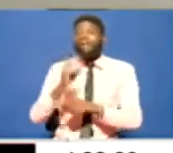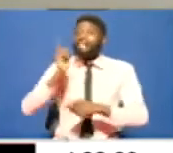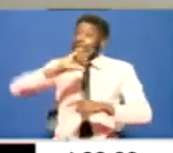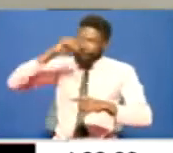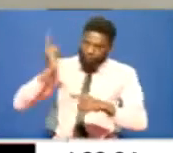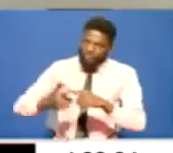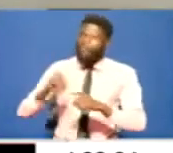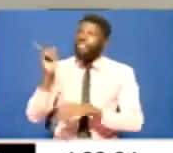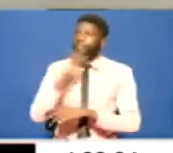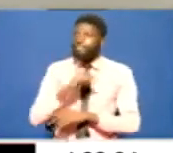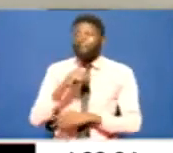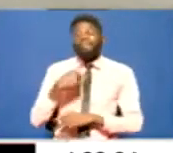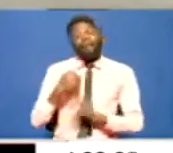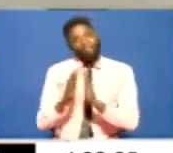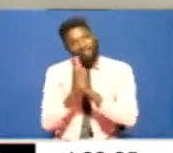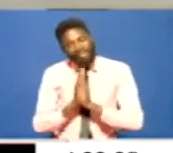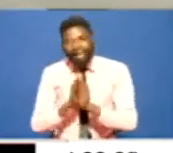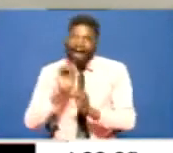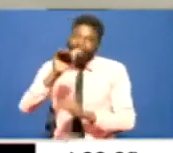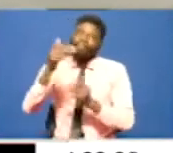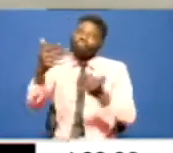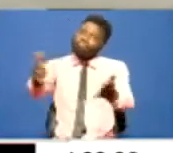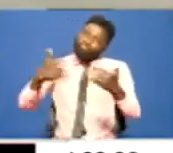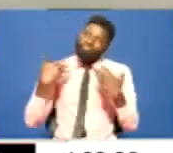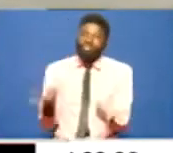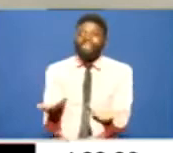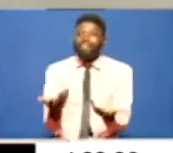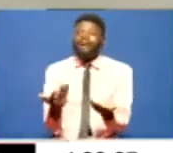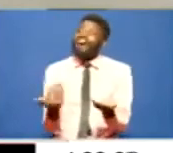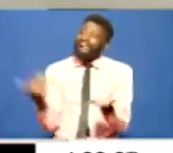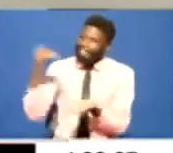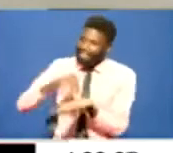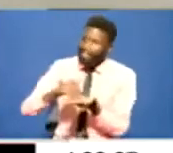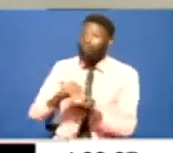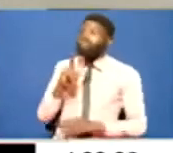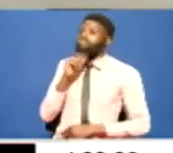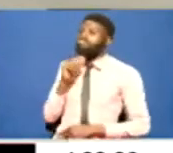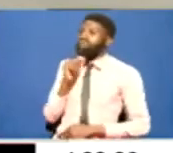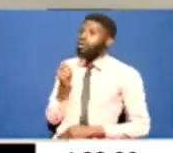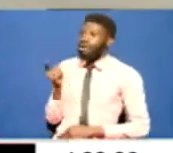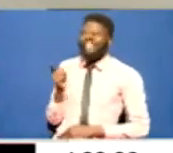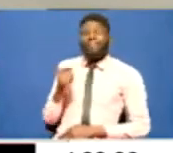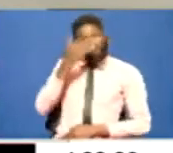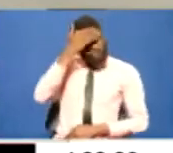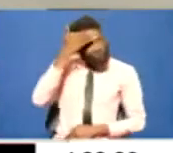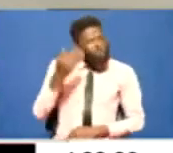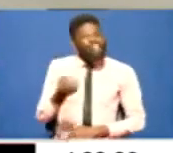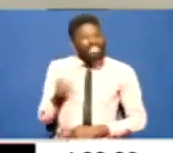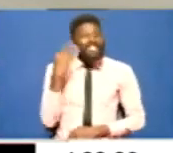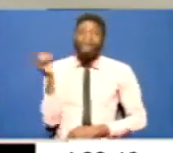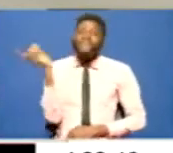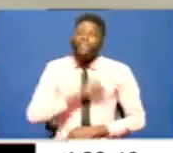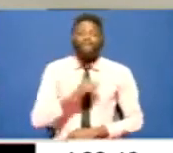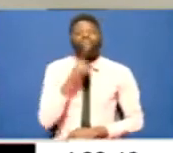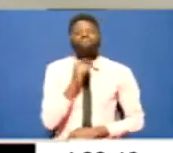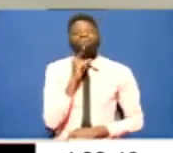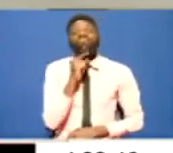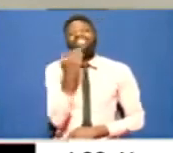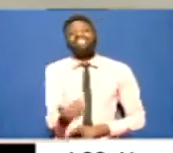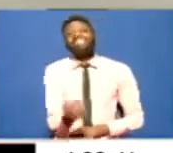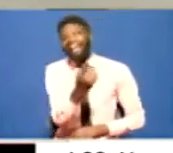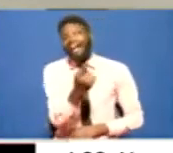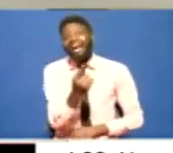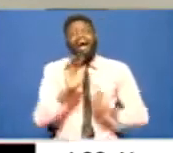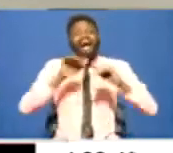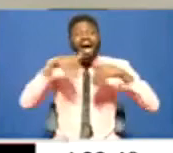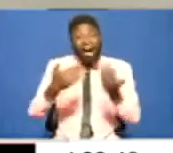hivo sasa naumba, aki niletewe. Another thing, boy child. Mumesa how? The boy child. How have you forgotten the